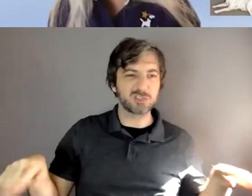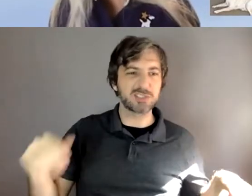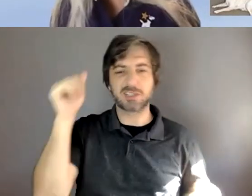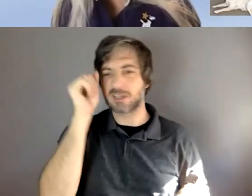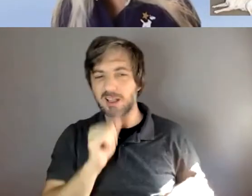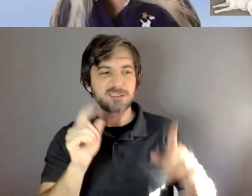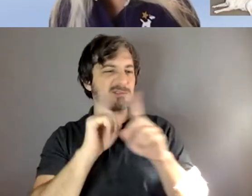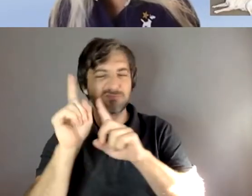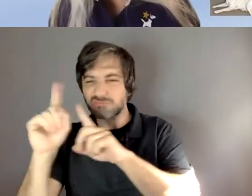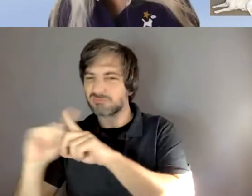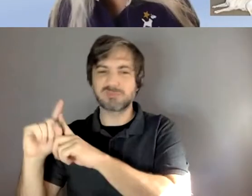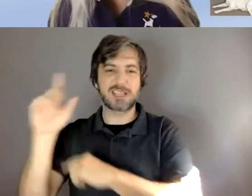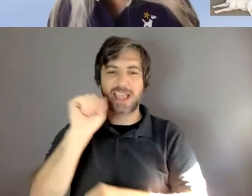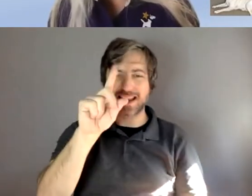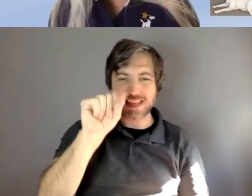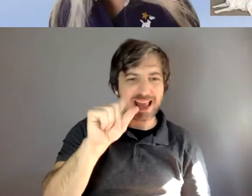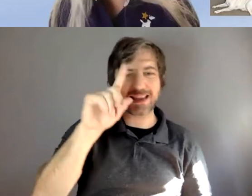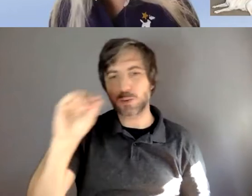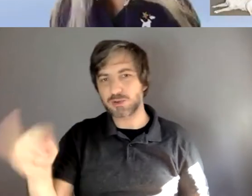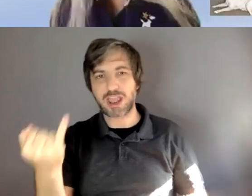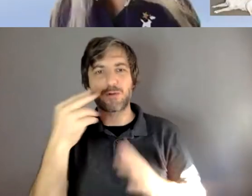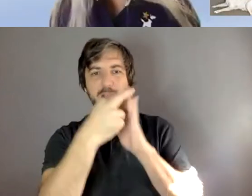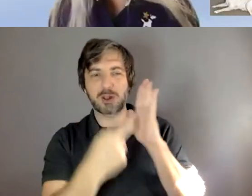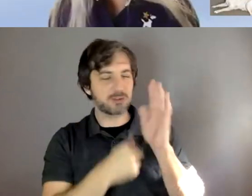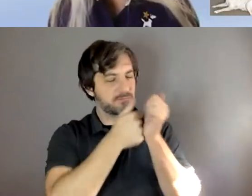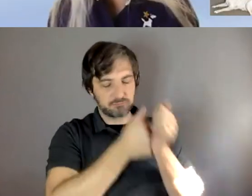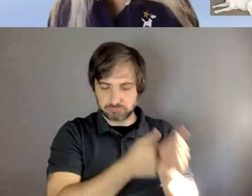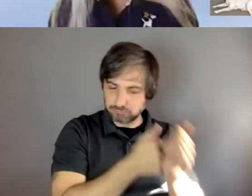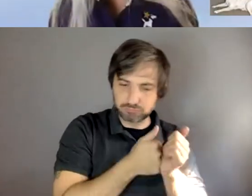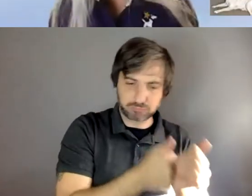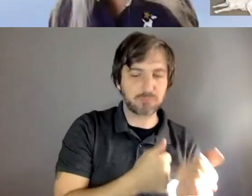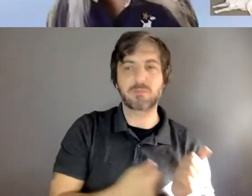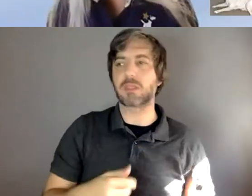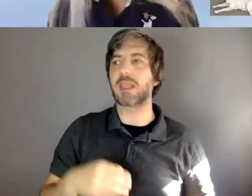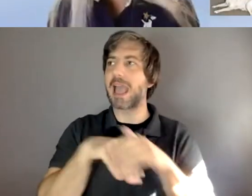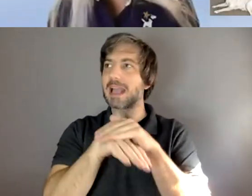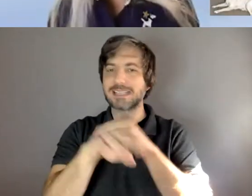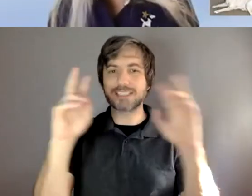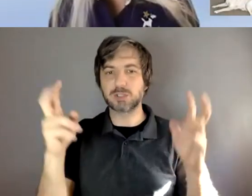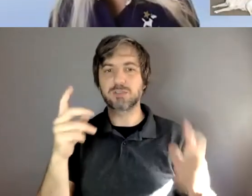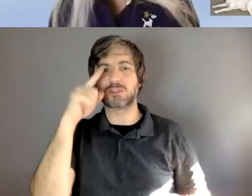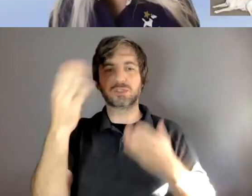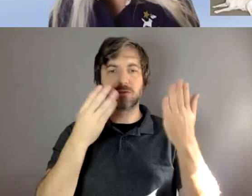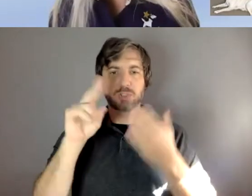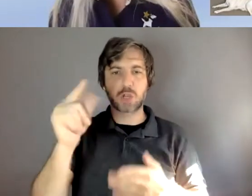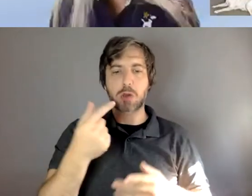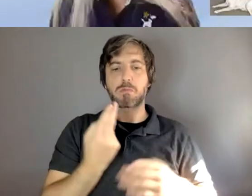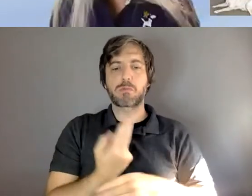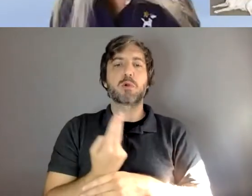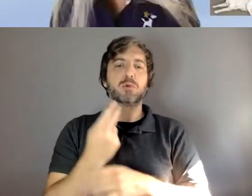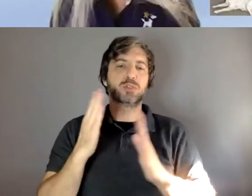to ada doj regulations on access issues for service dogs and service dog users in public places